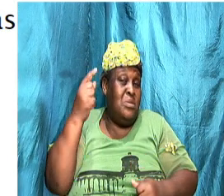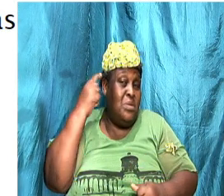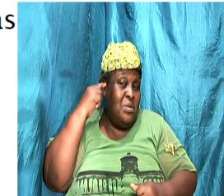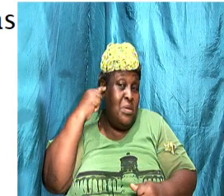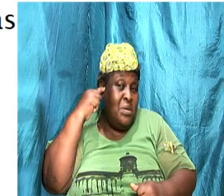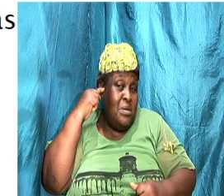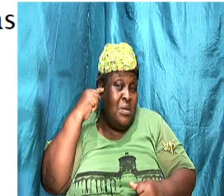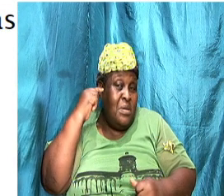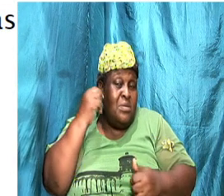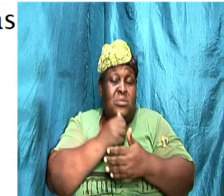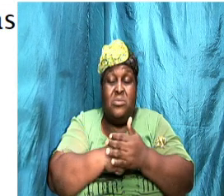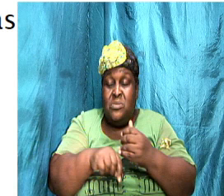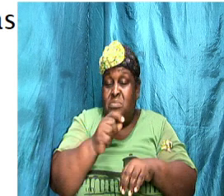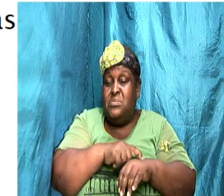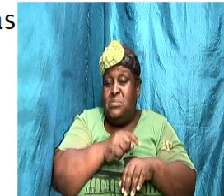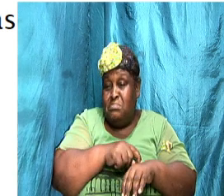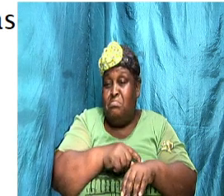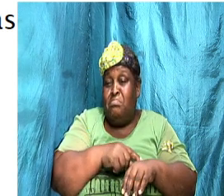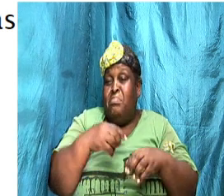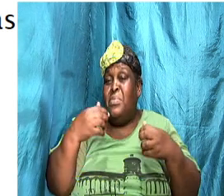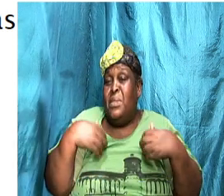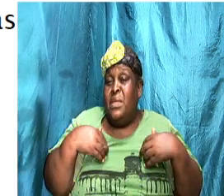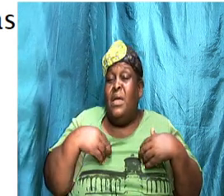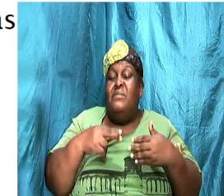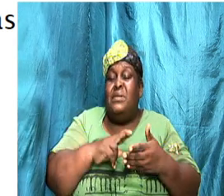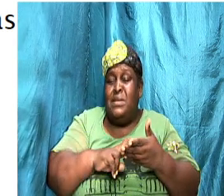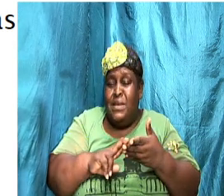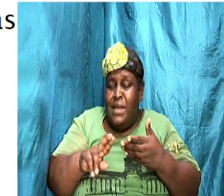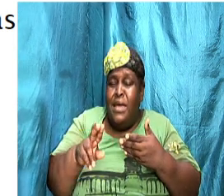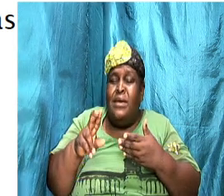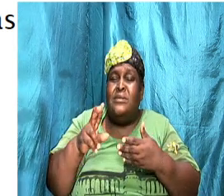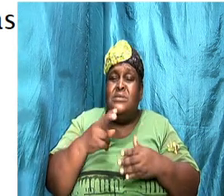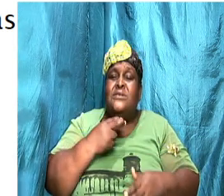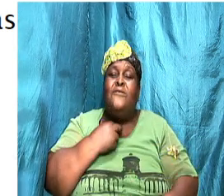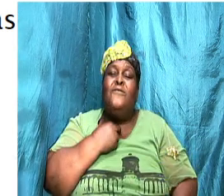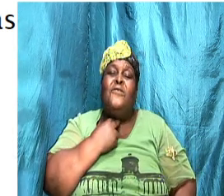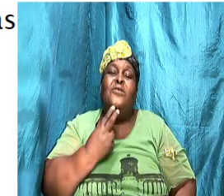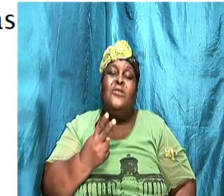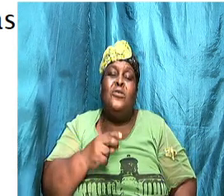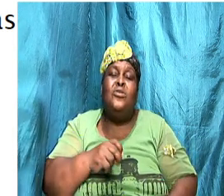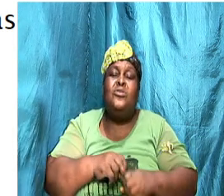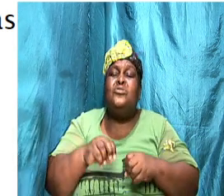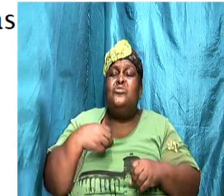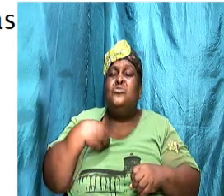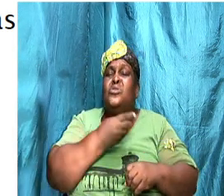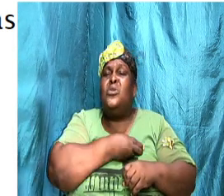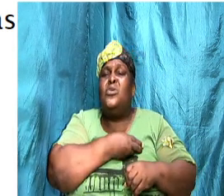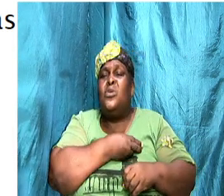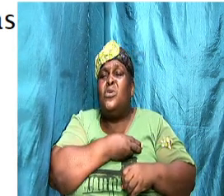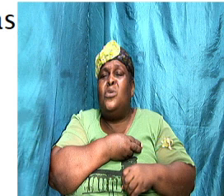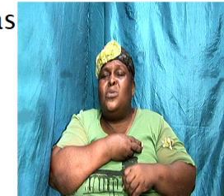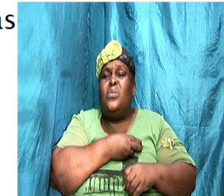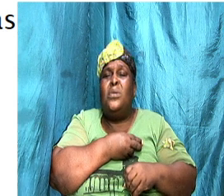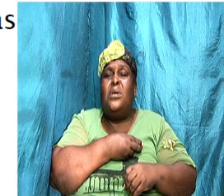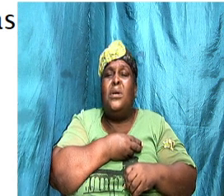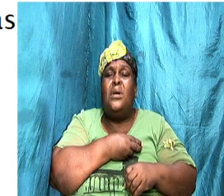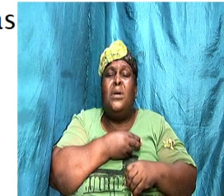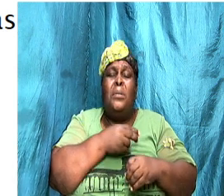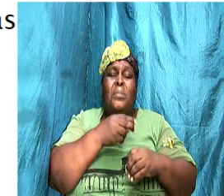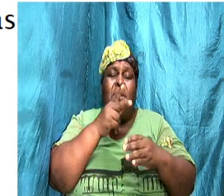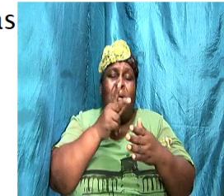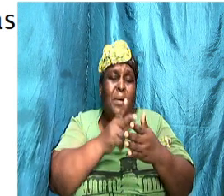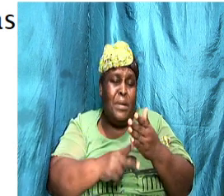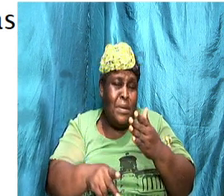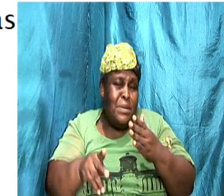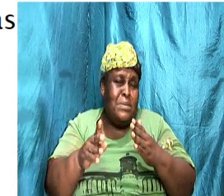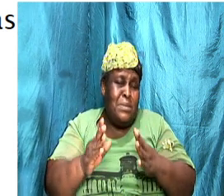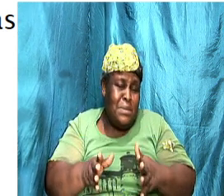and to articulate our ideas, you know, so that our partner will understand and our partner don't feel, you know, as if we